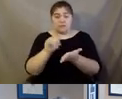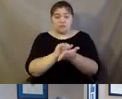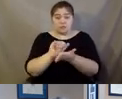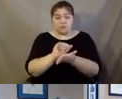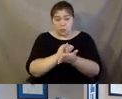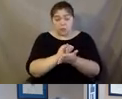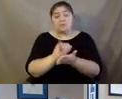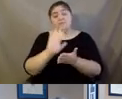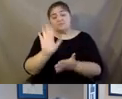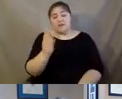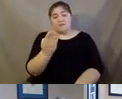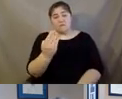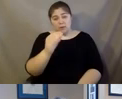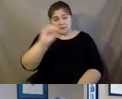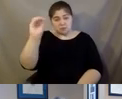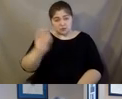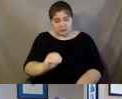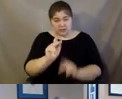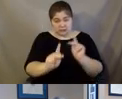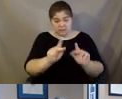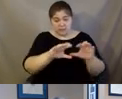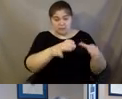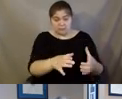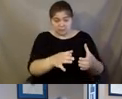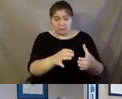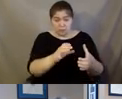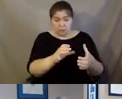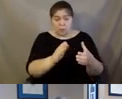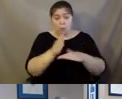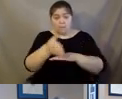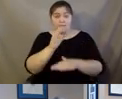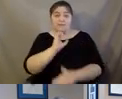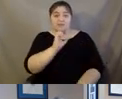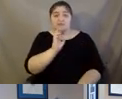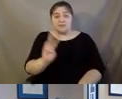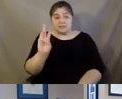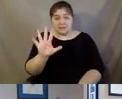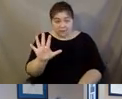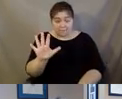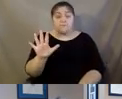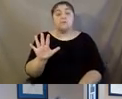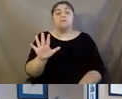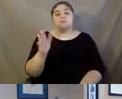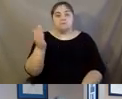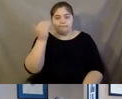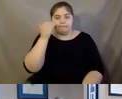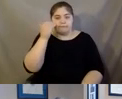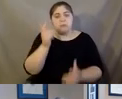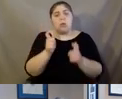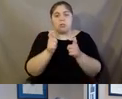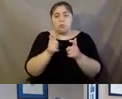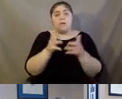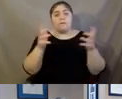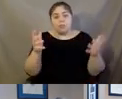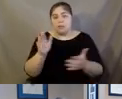14% of the population is over the age of 65 and as we all know that's because of the large demographic of baby